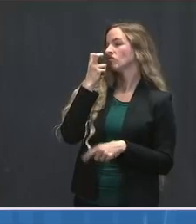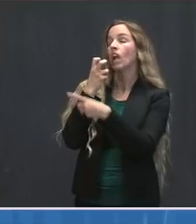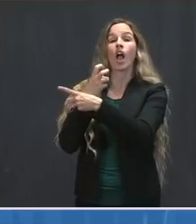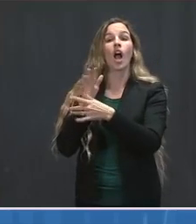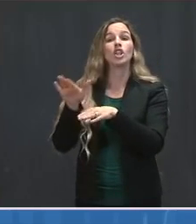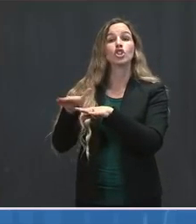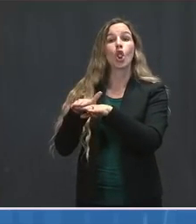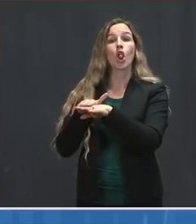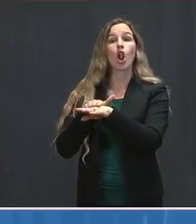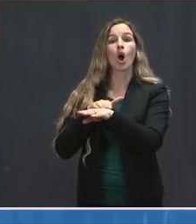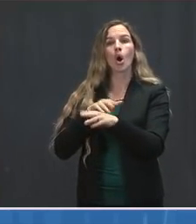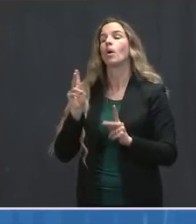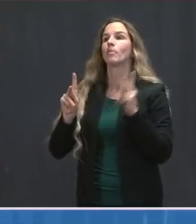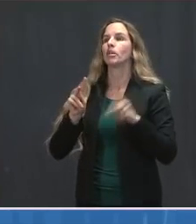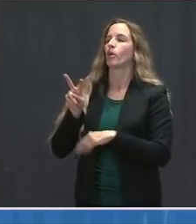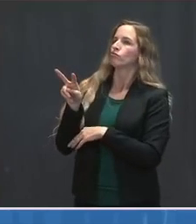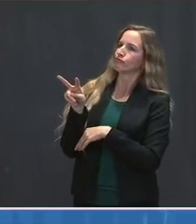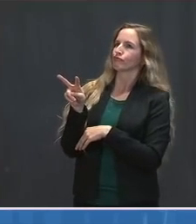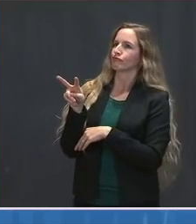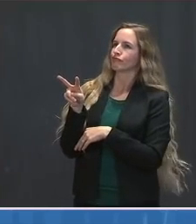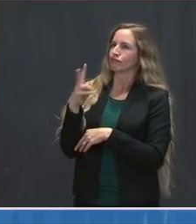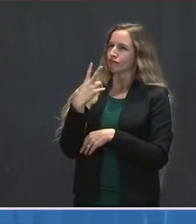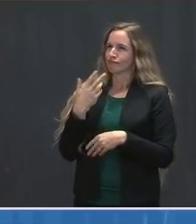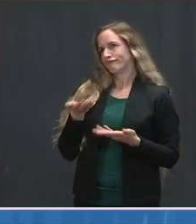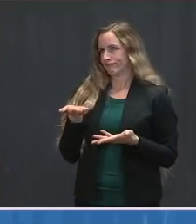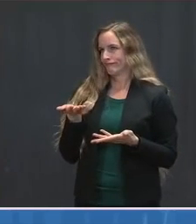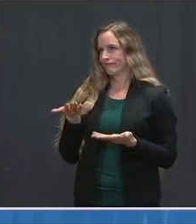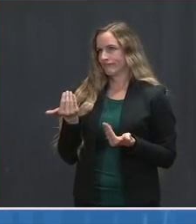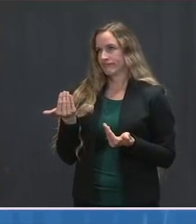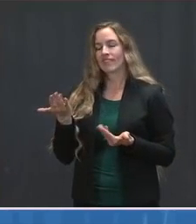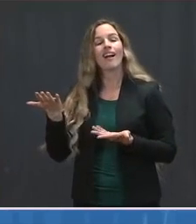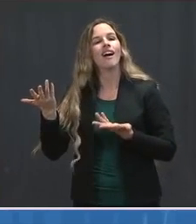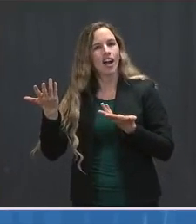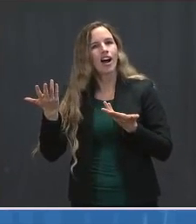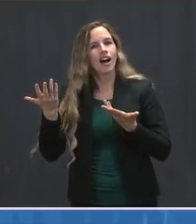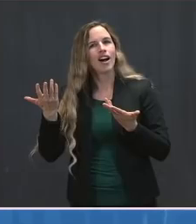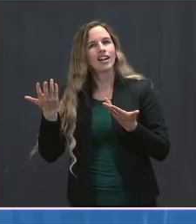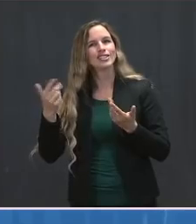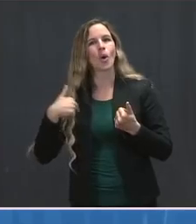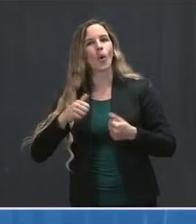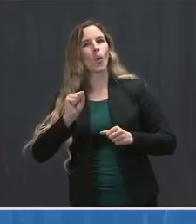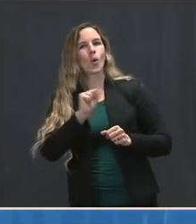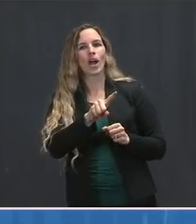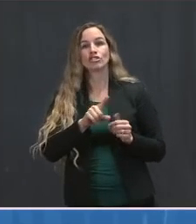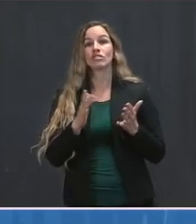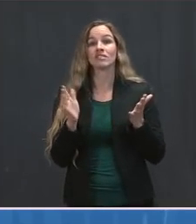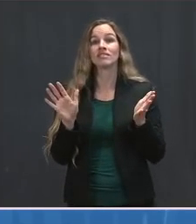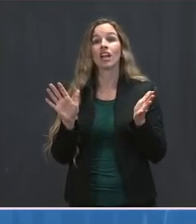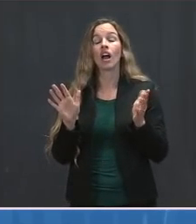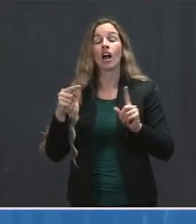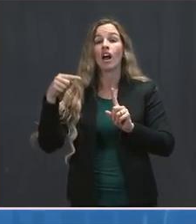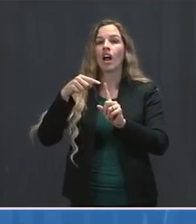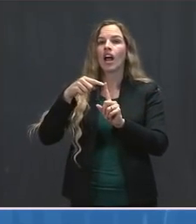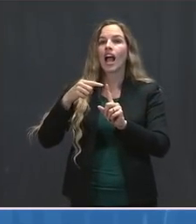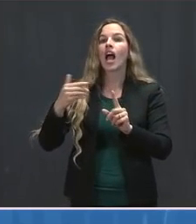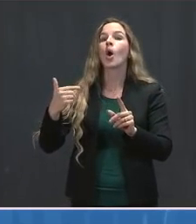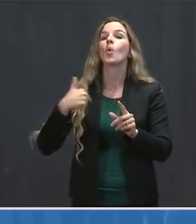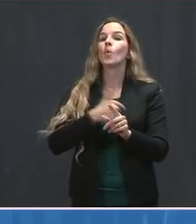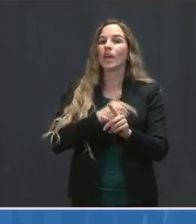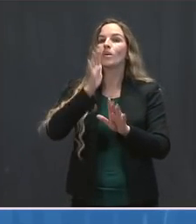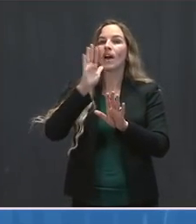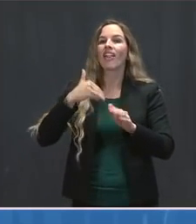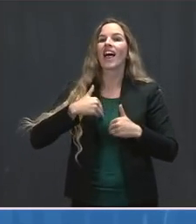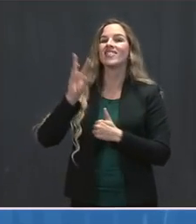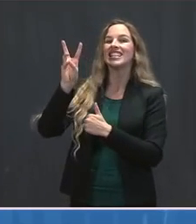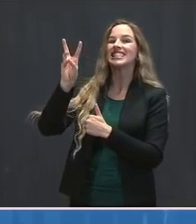we should be delighted with the announcement today, which I think is a counterfactual to the question. Having 60 million more at-home tests available